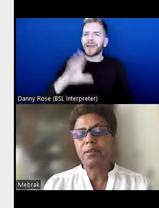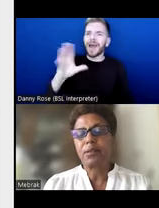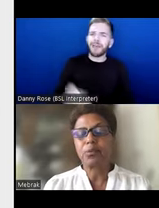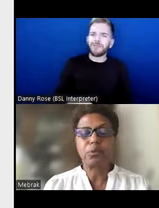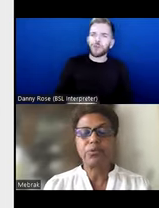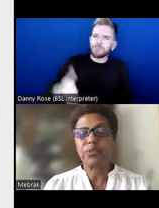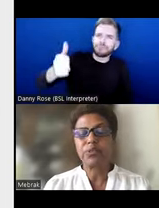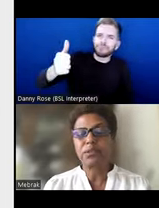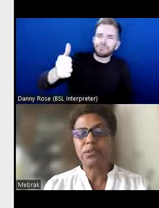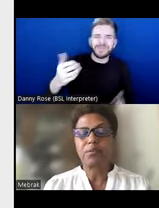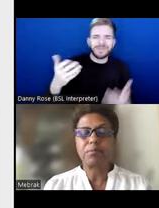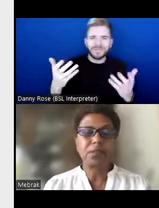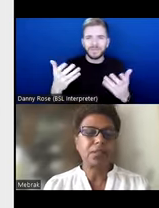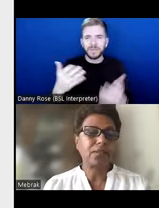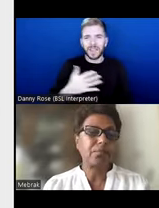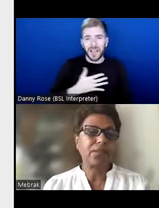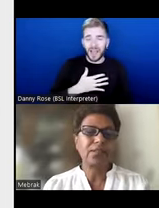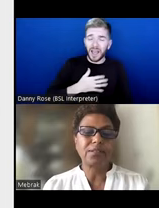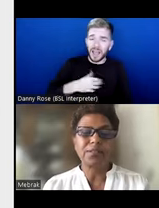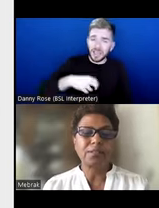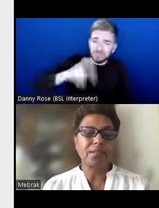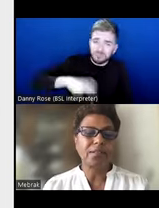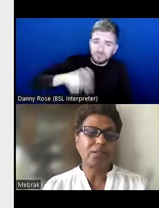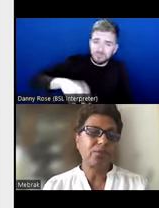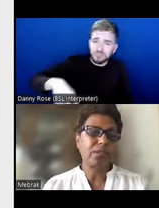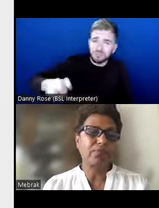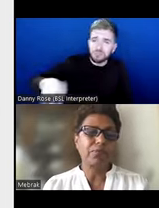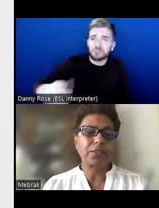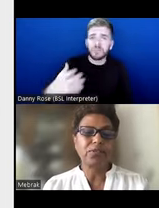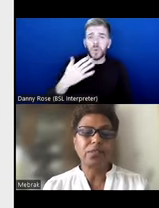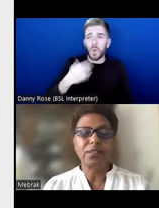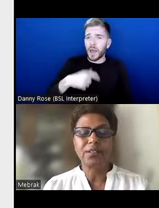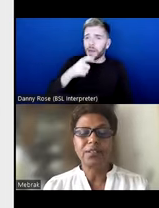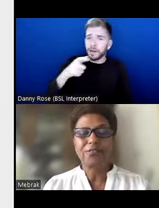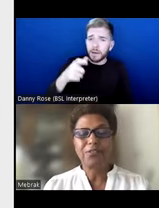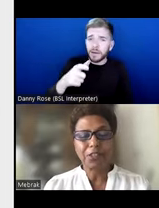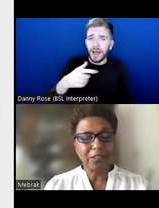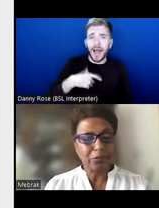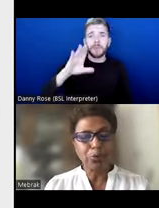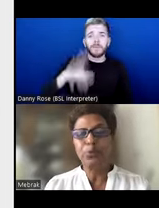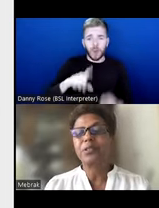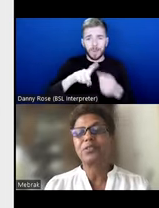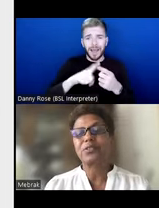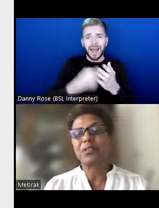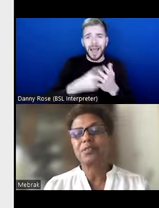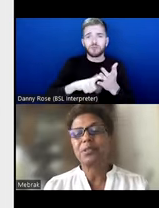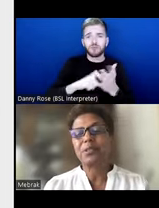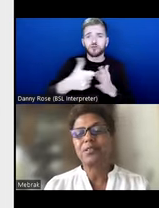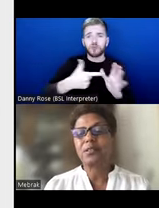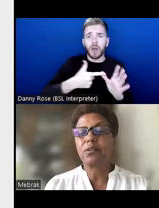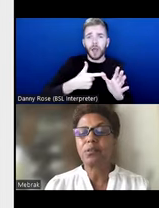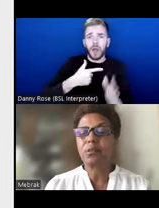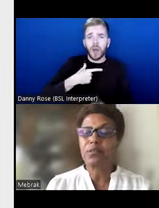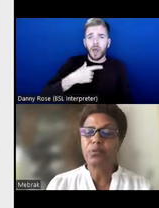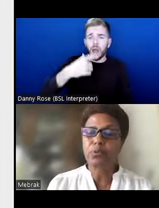I walk on the streets and the minute I say that, you know, I am from Eritrea, forgetting the whole Eritrean community